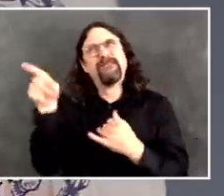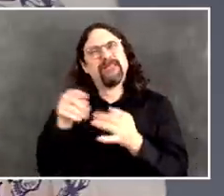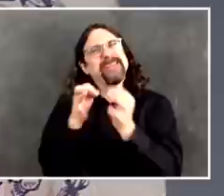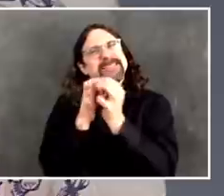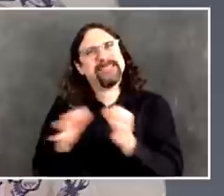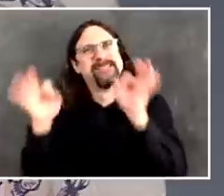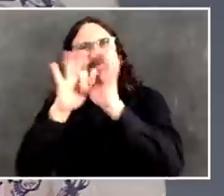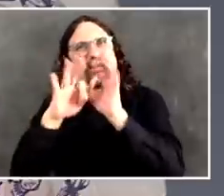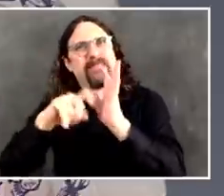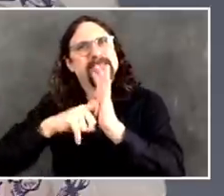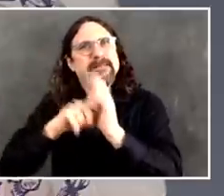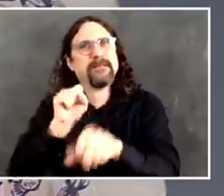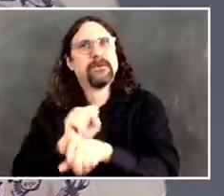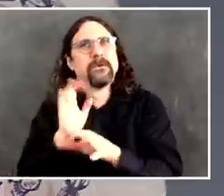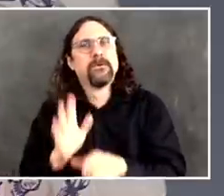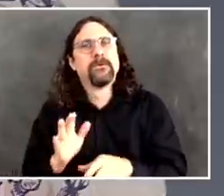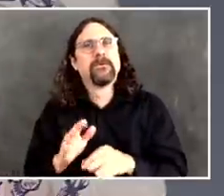things.